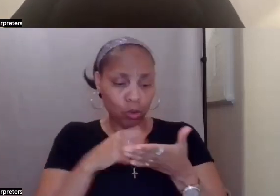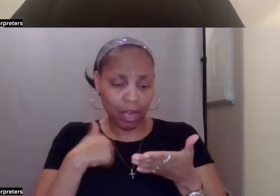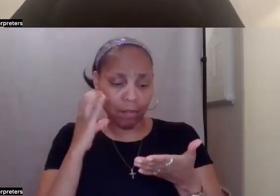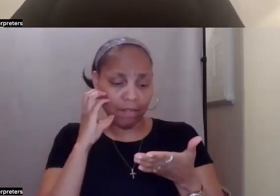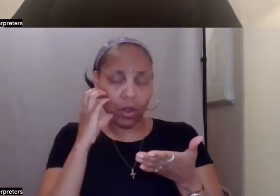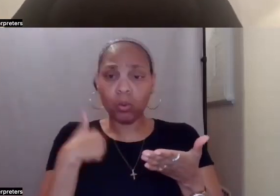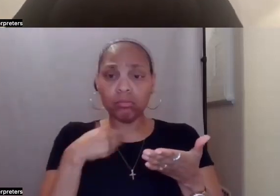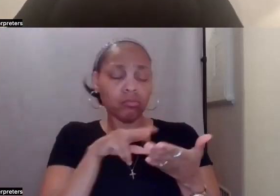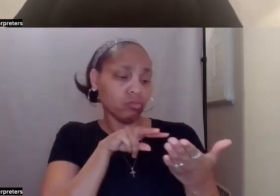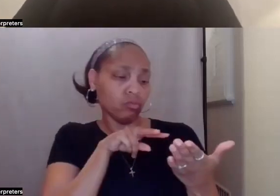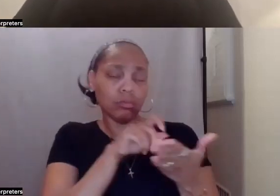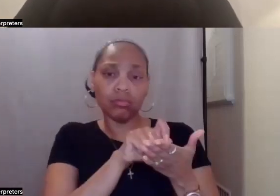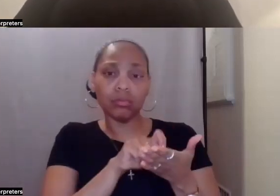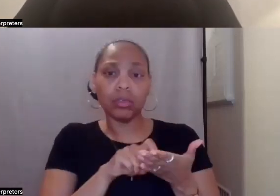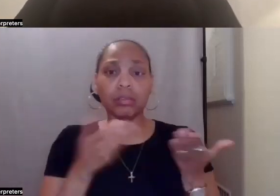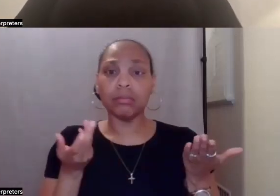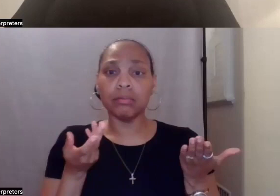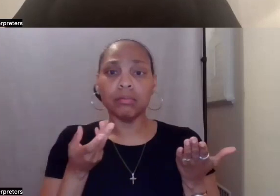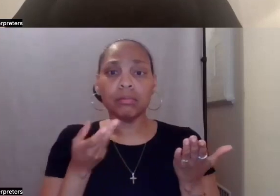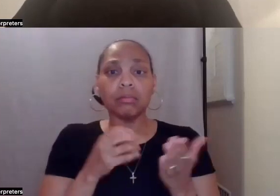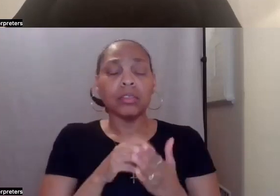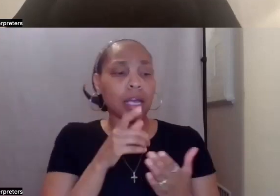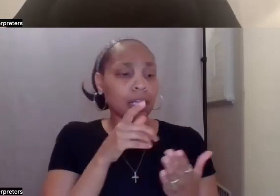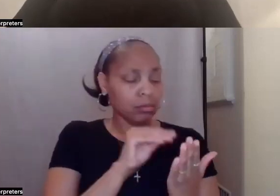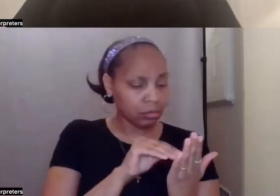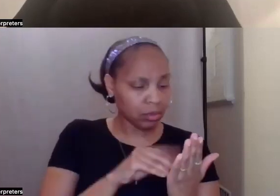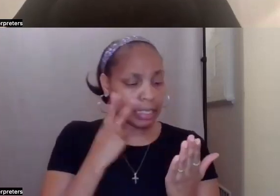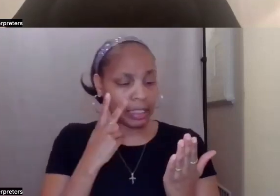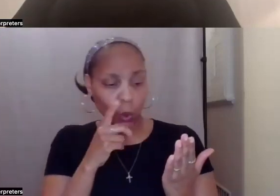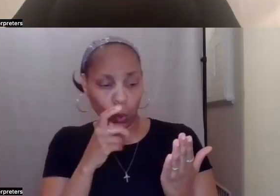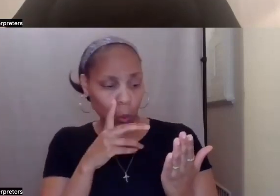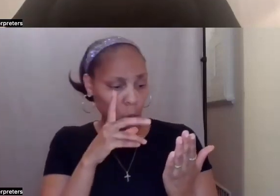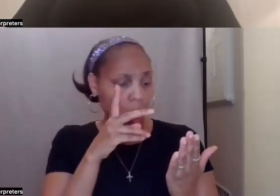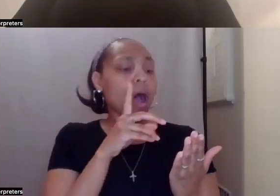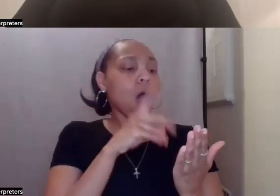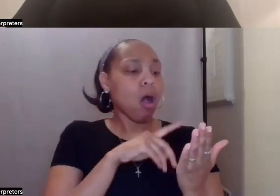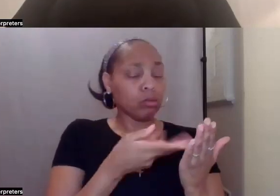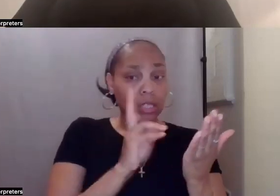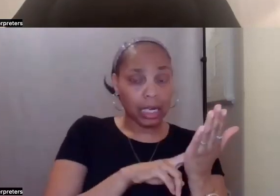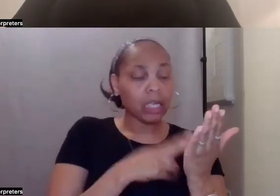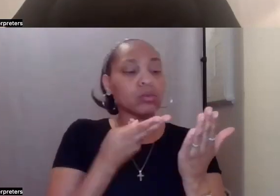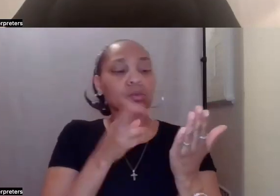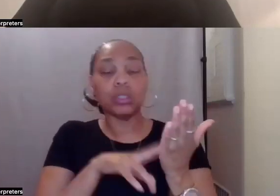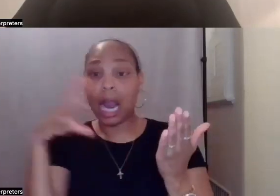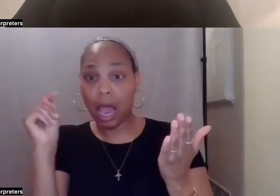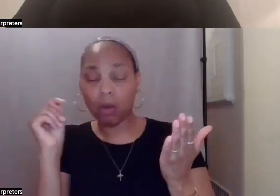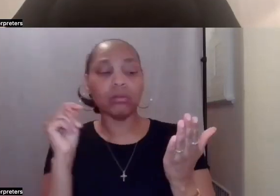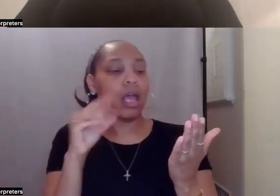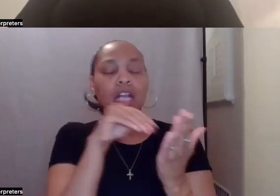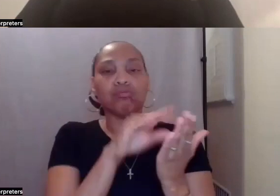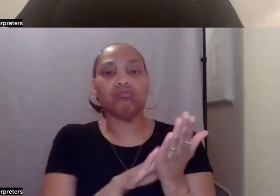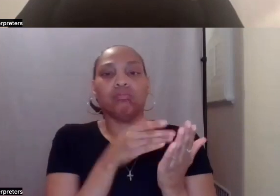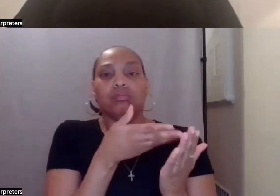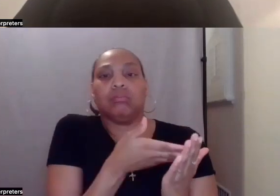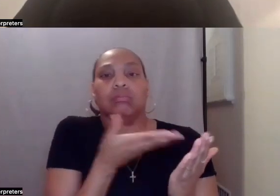app on my phone, um, and fill in, you know, who checked in, who checked out, uh, and, and just mark, mark it in there. And then